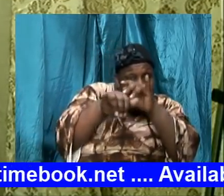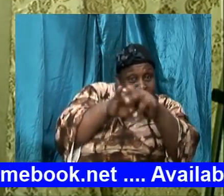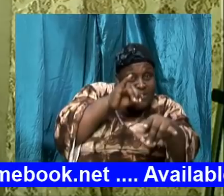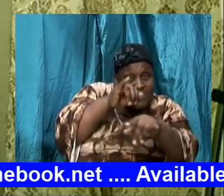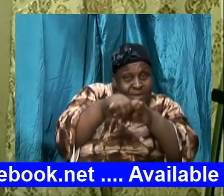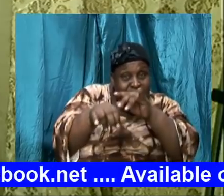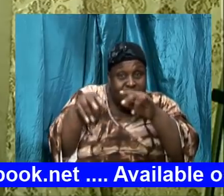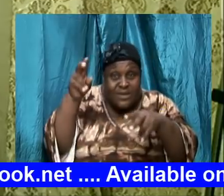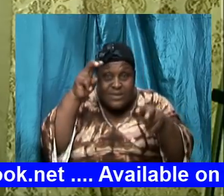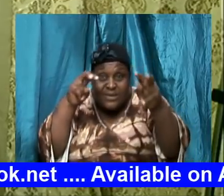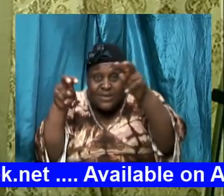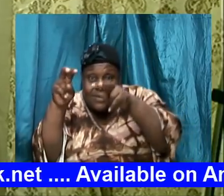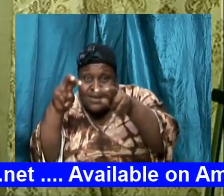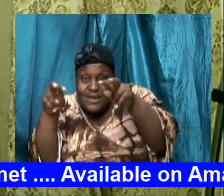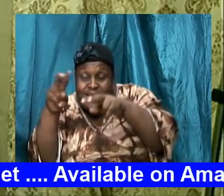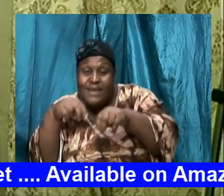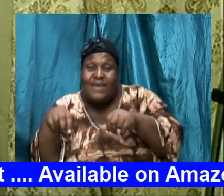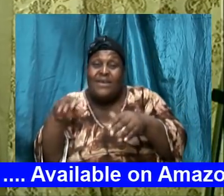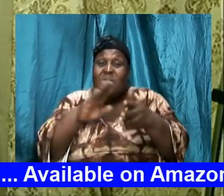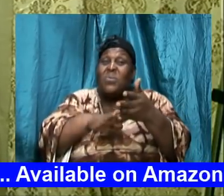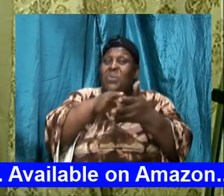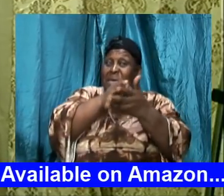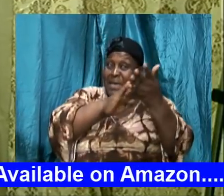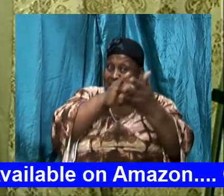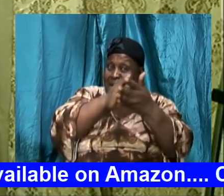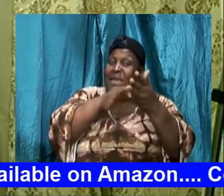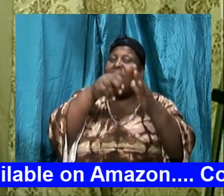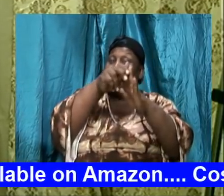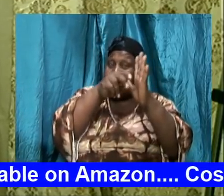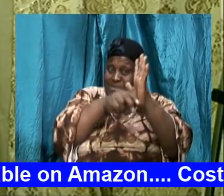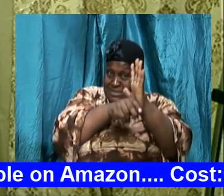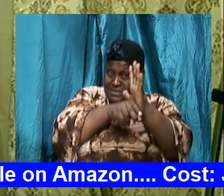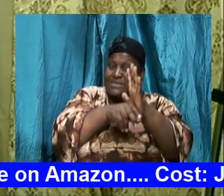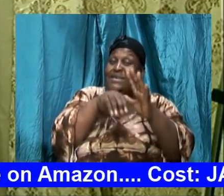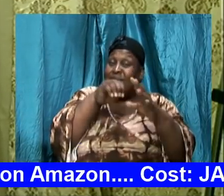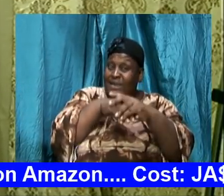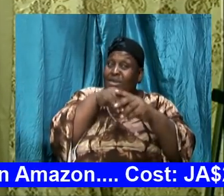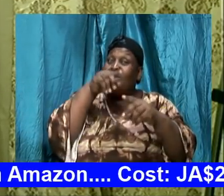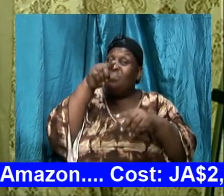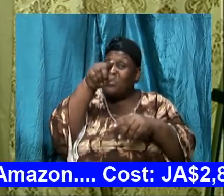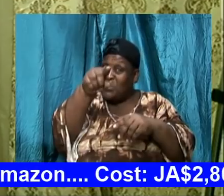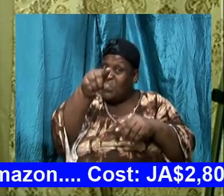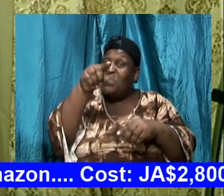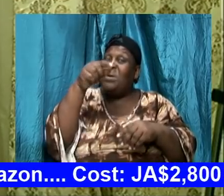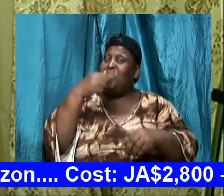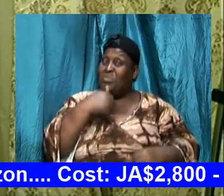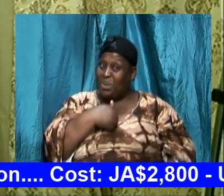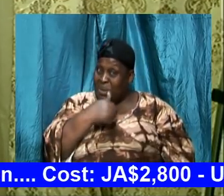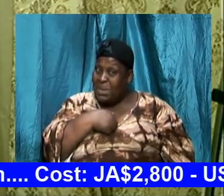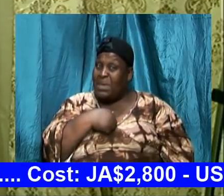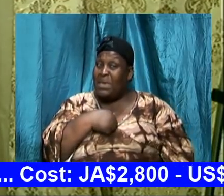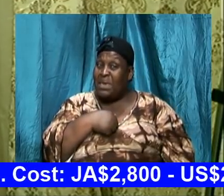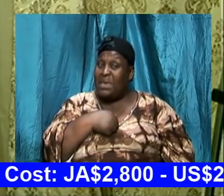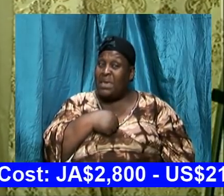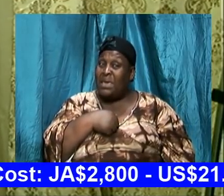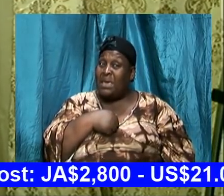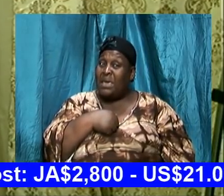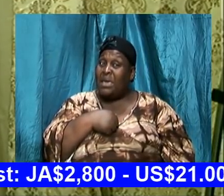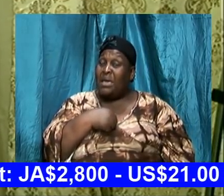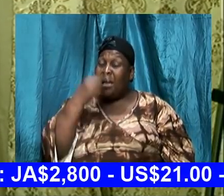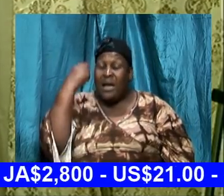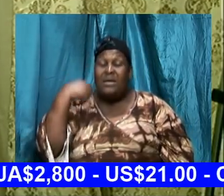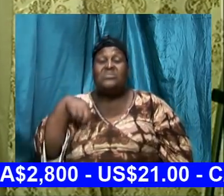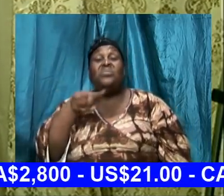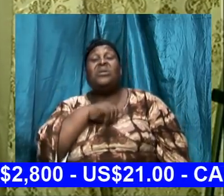our lives and when he sees an unsurrendered area because we were not in the world and therefore